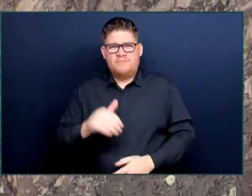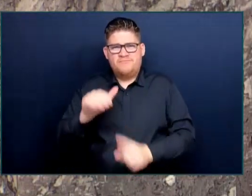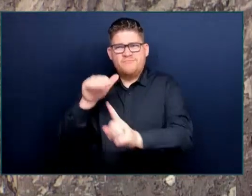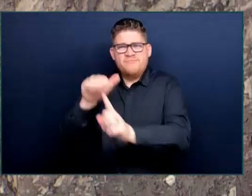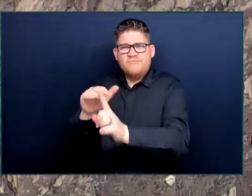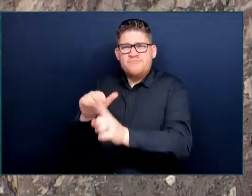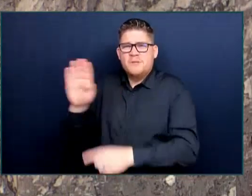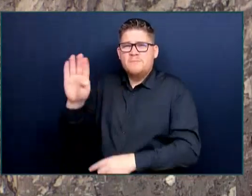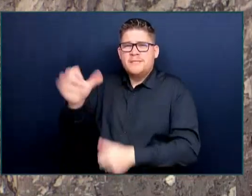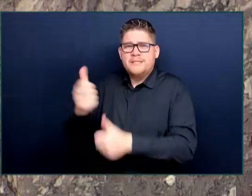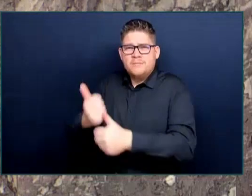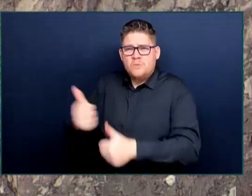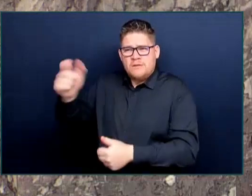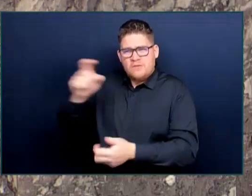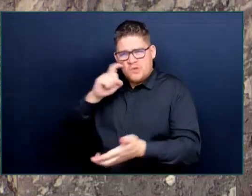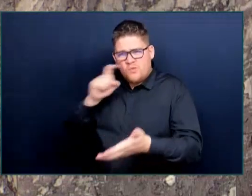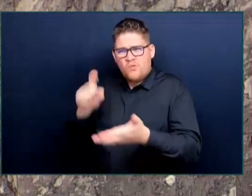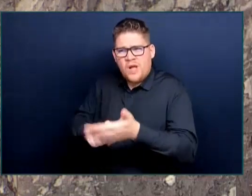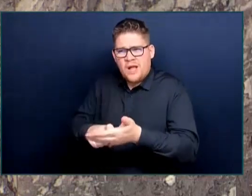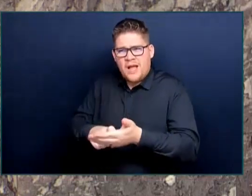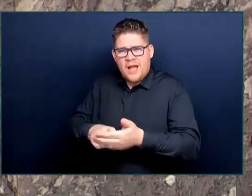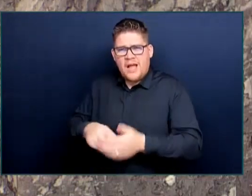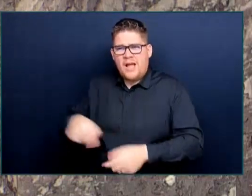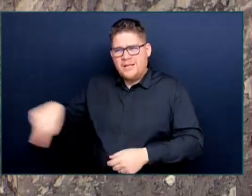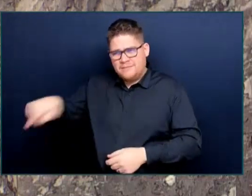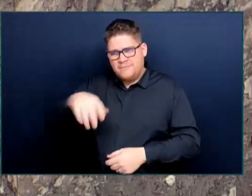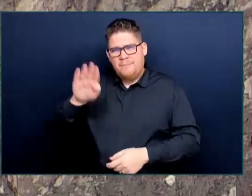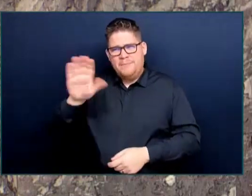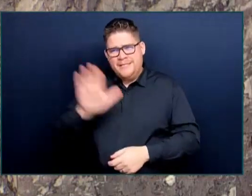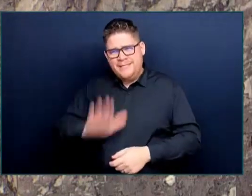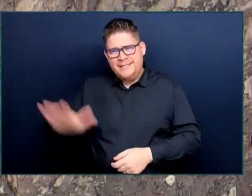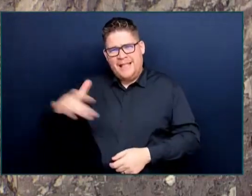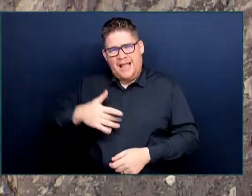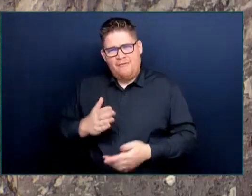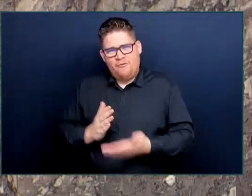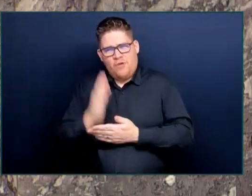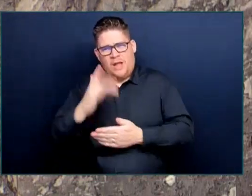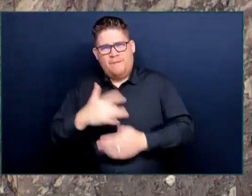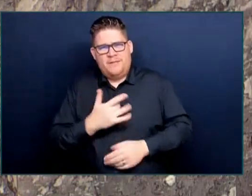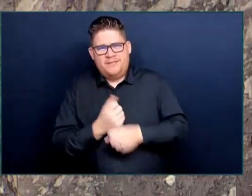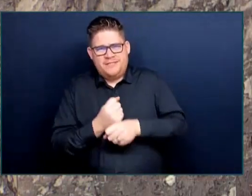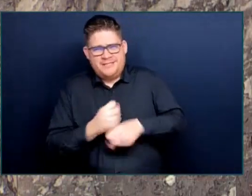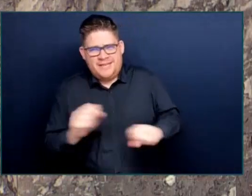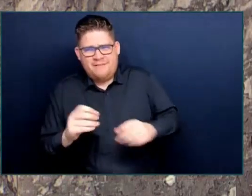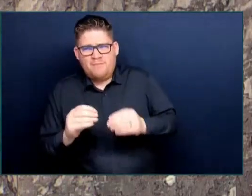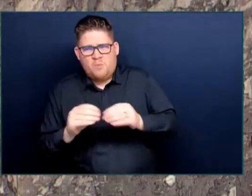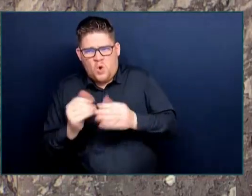rights of prolific offenders like Tyler Newton to continue to re-offend?